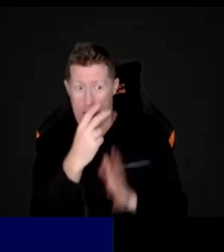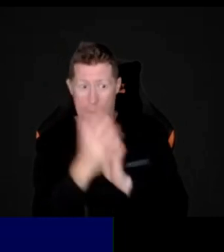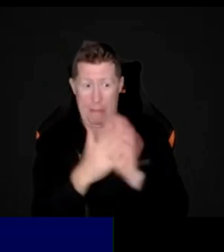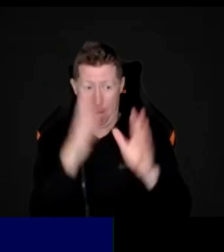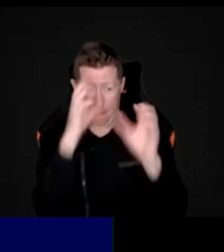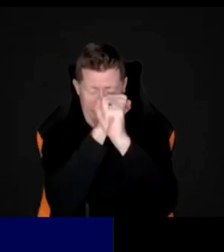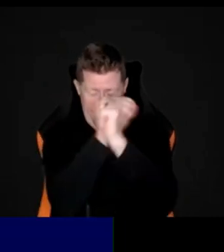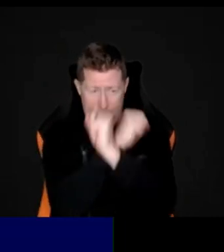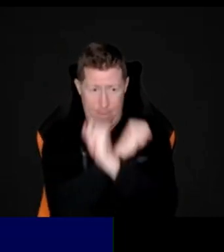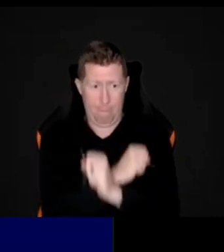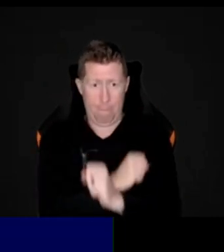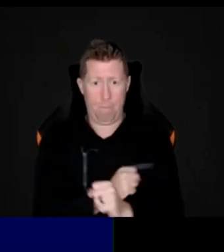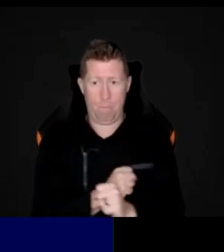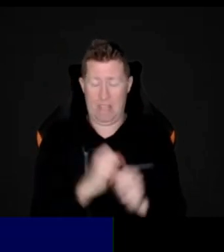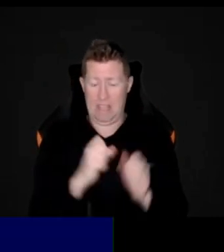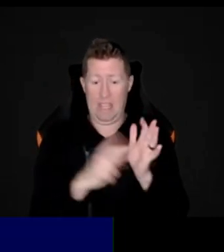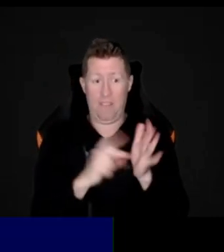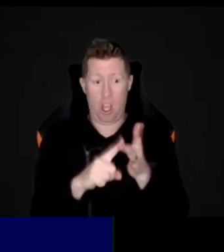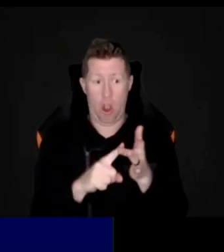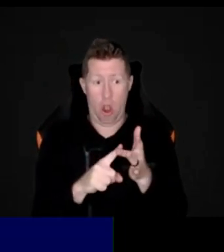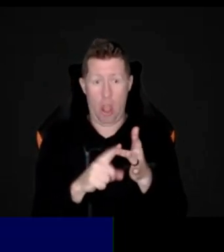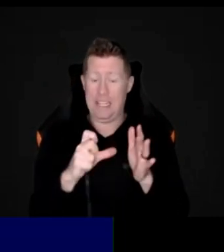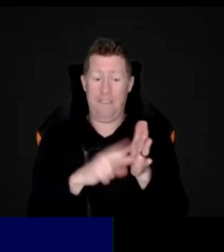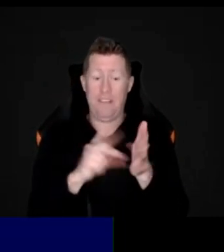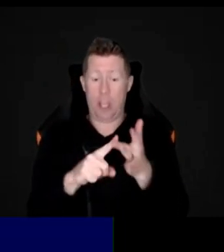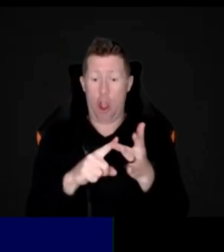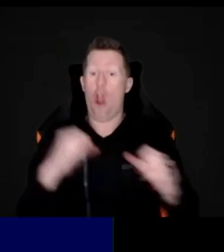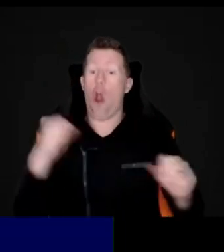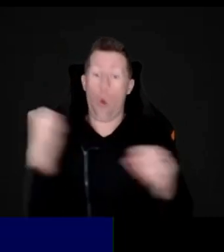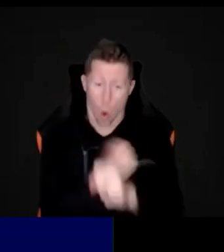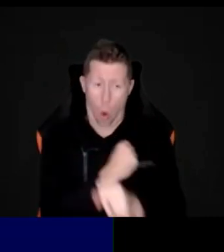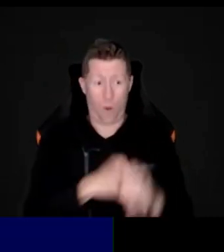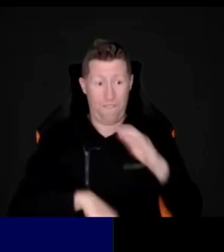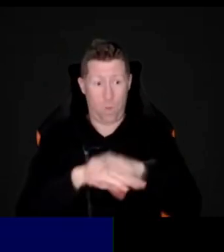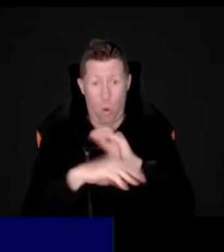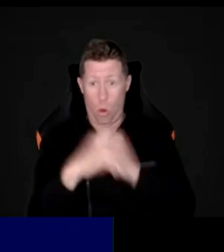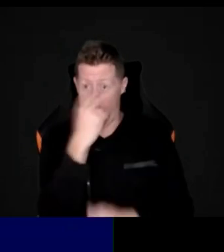from CVI, so yes, CVI causing total blindness.